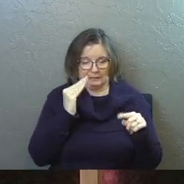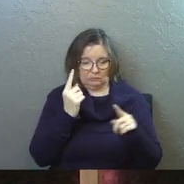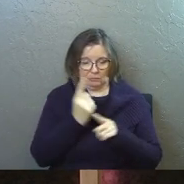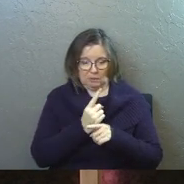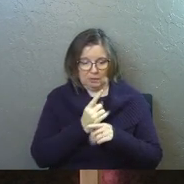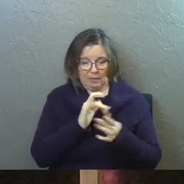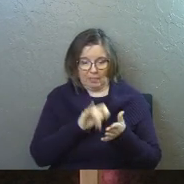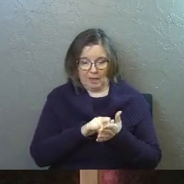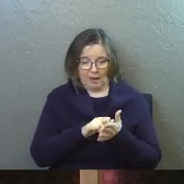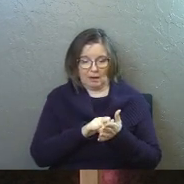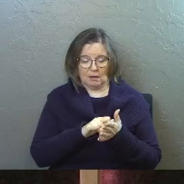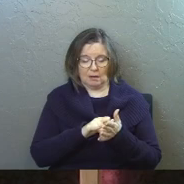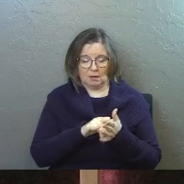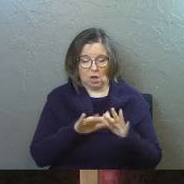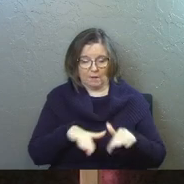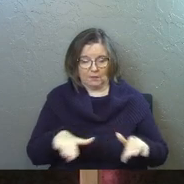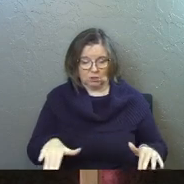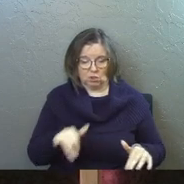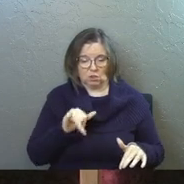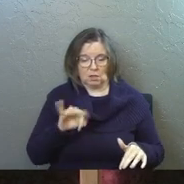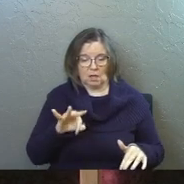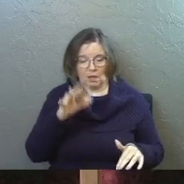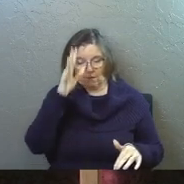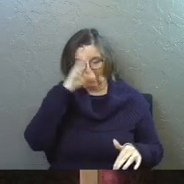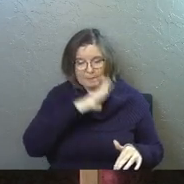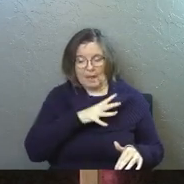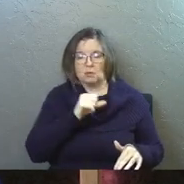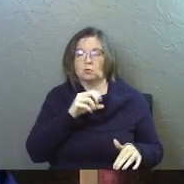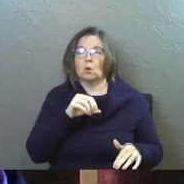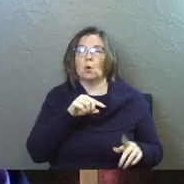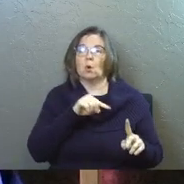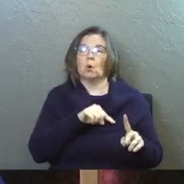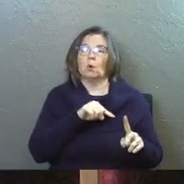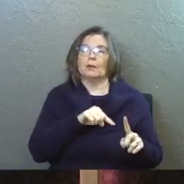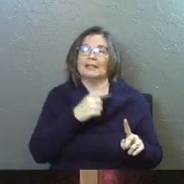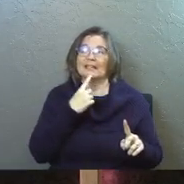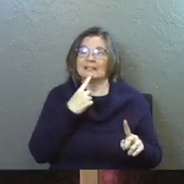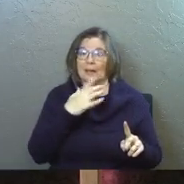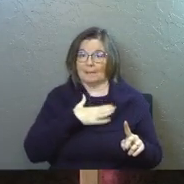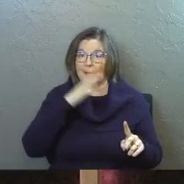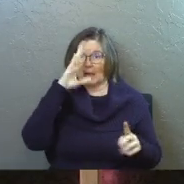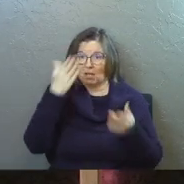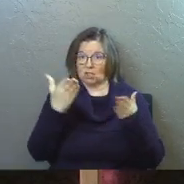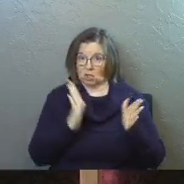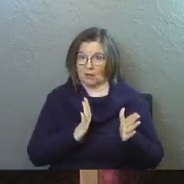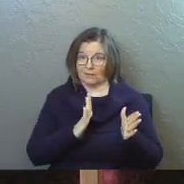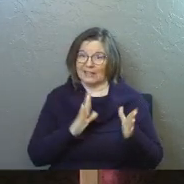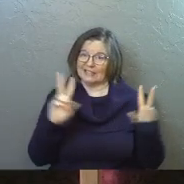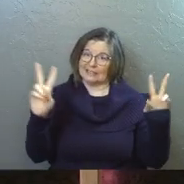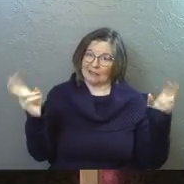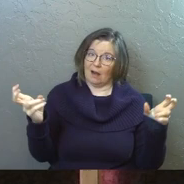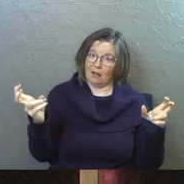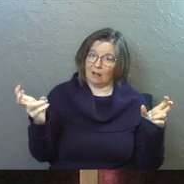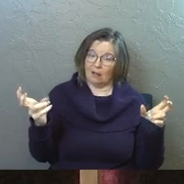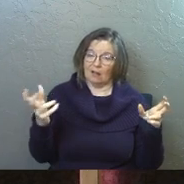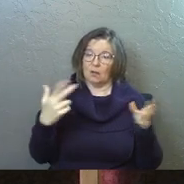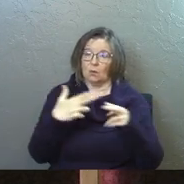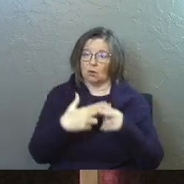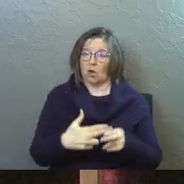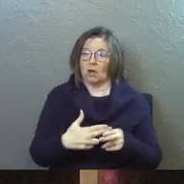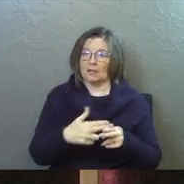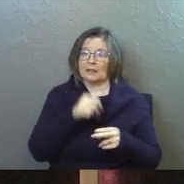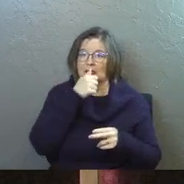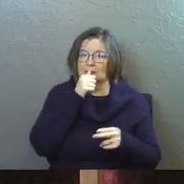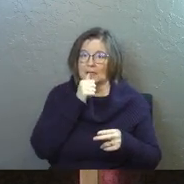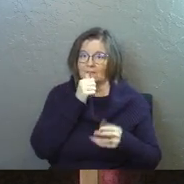form beyond that of the children of mankind. So he says, my servant, that's his title. That's why we call